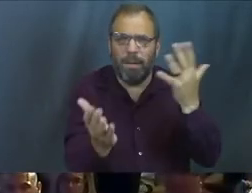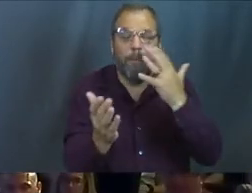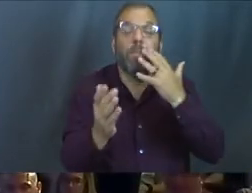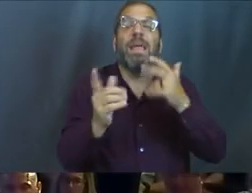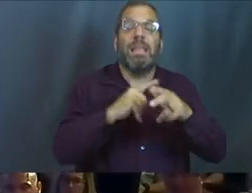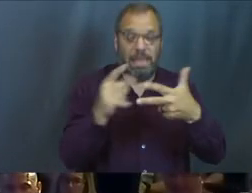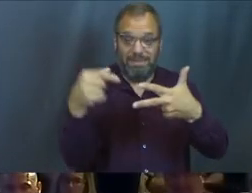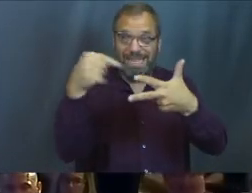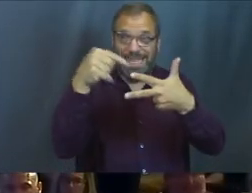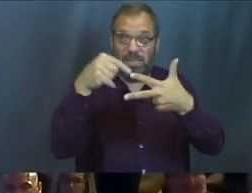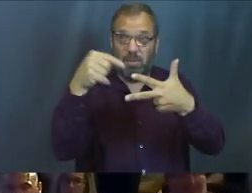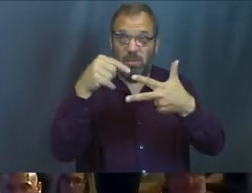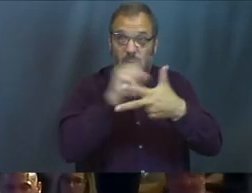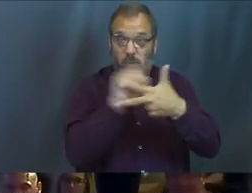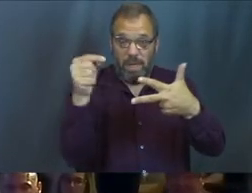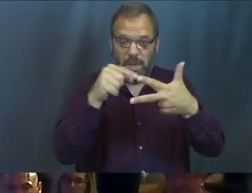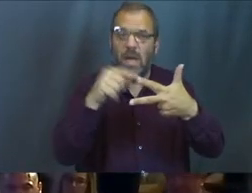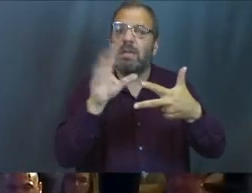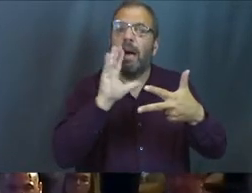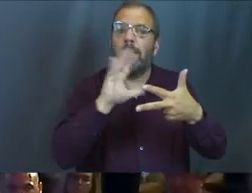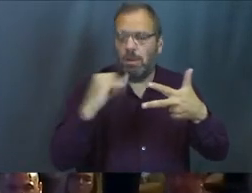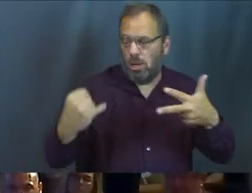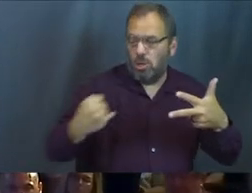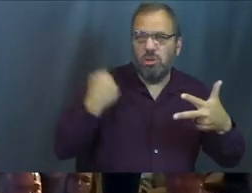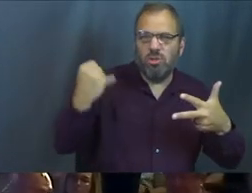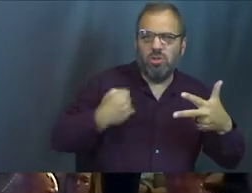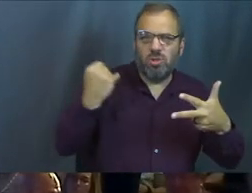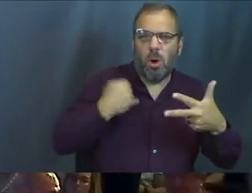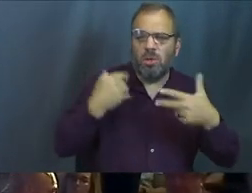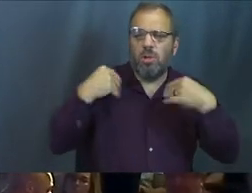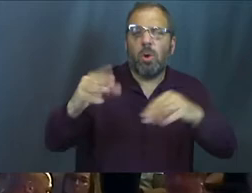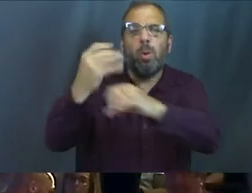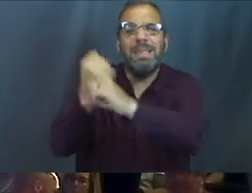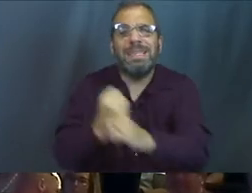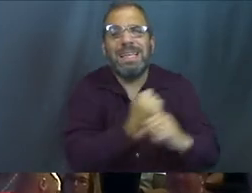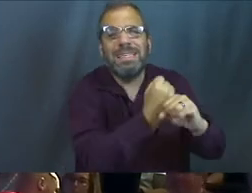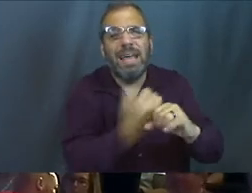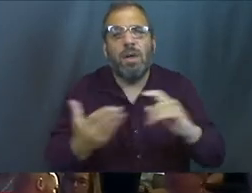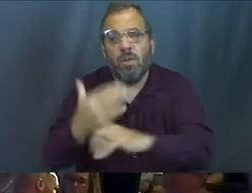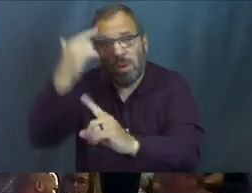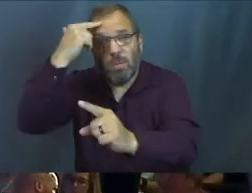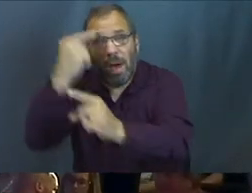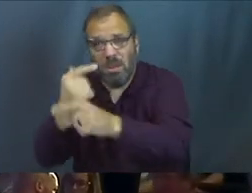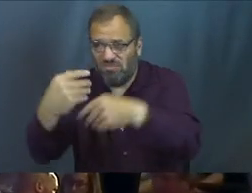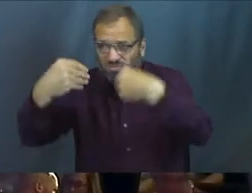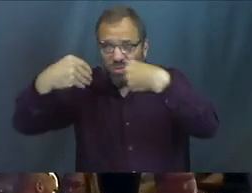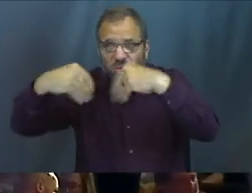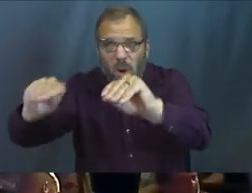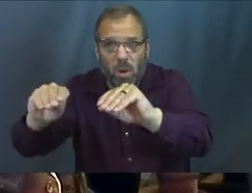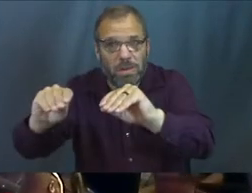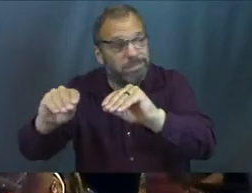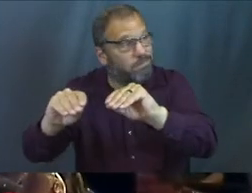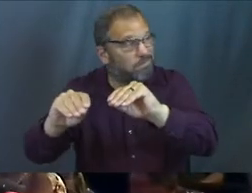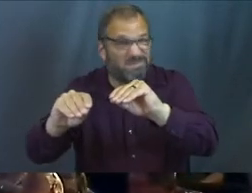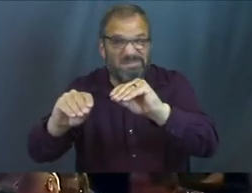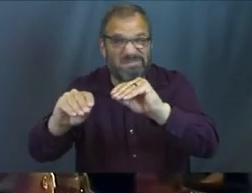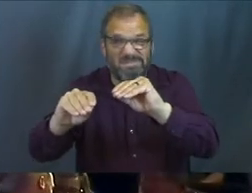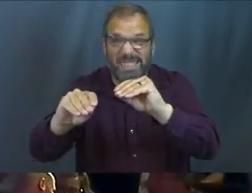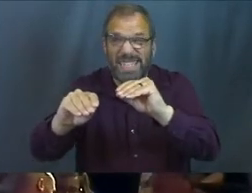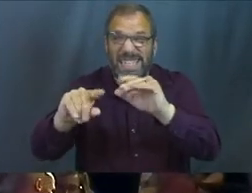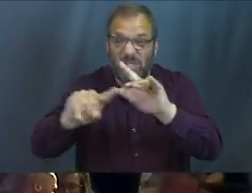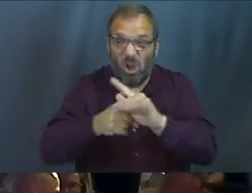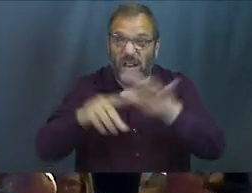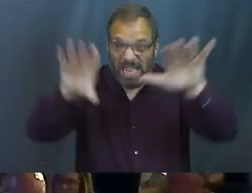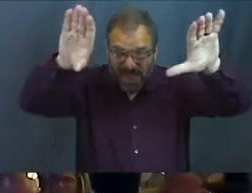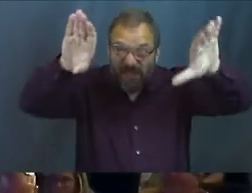And then second week, we talked about how Joseph was sold into slavery by his brothers, which, you know, negative start started